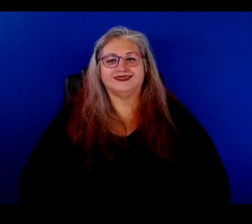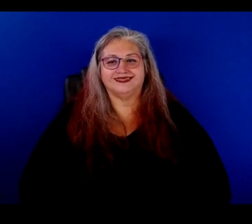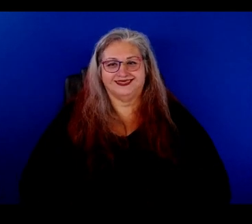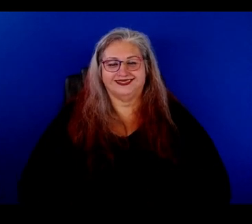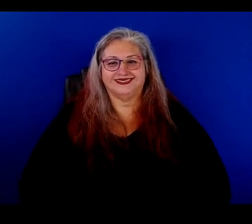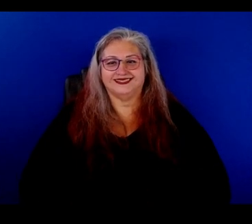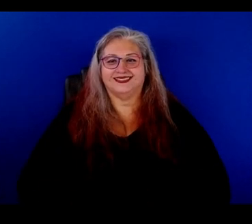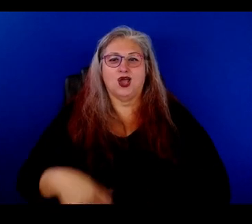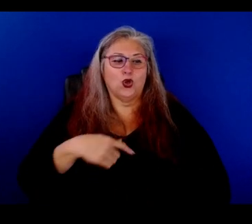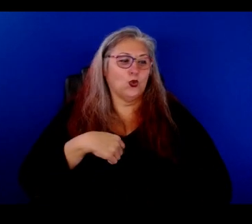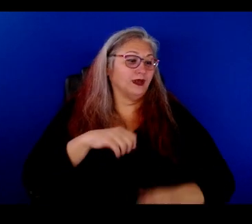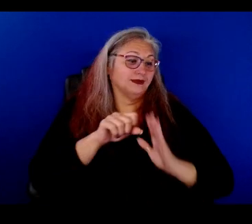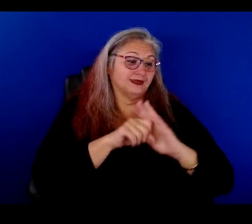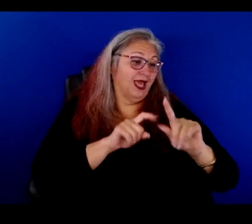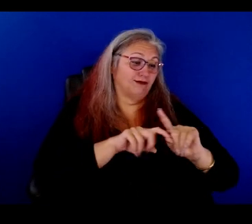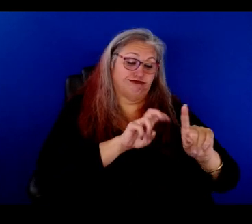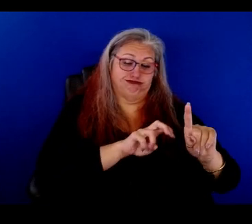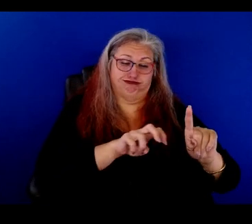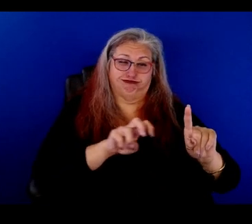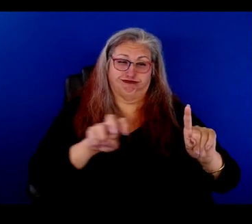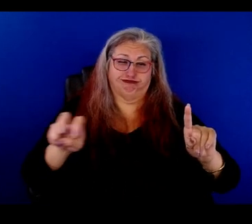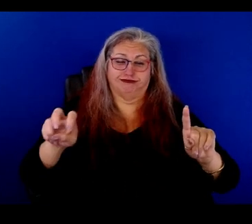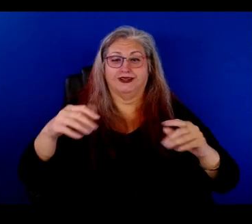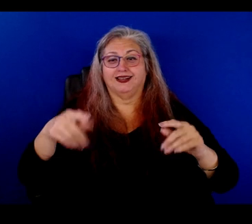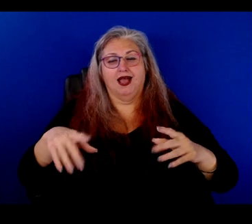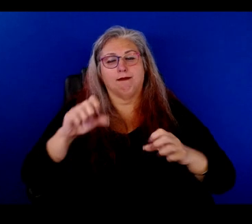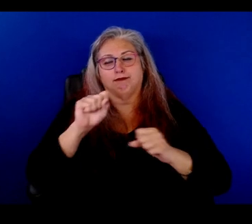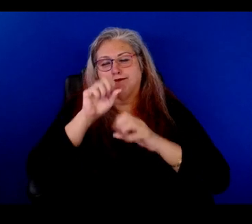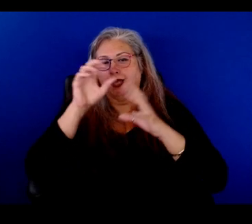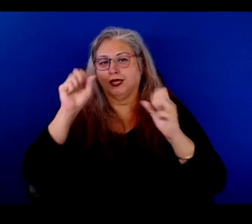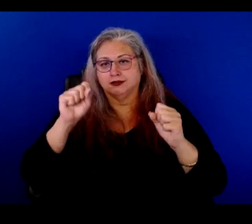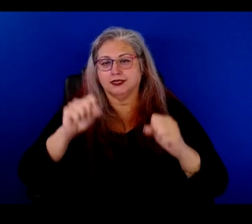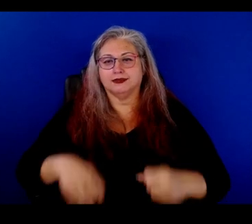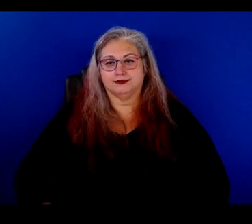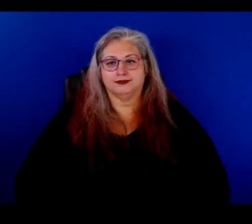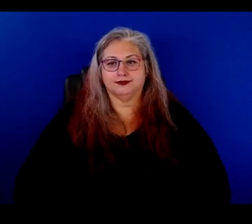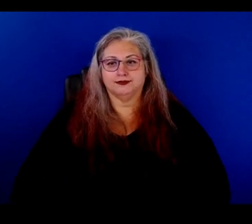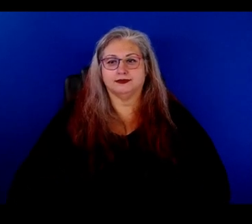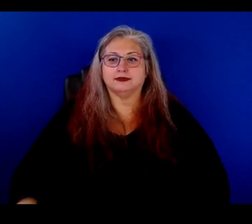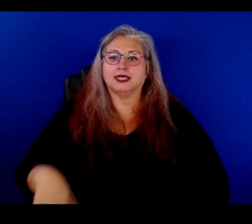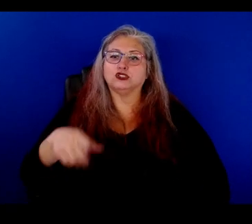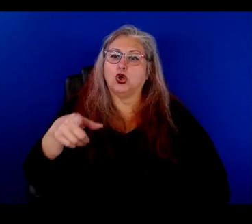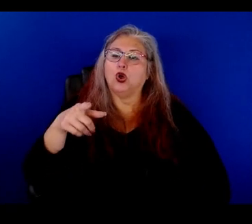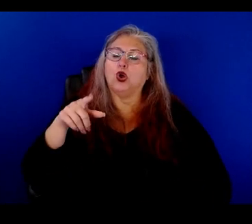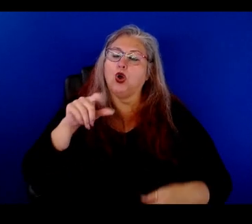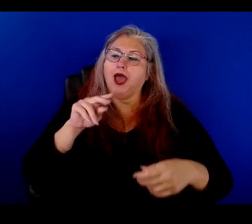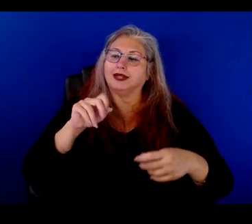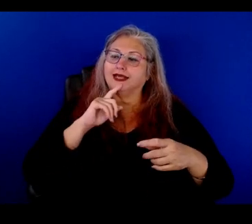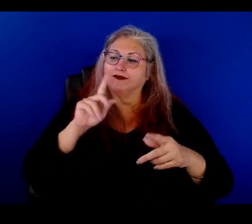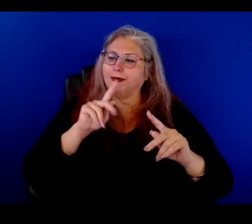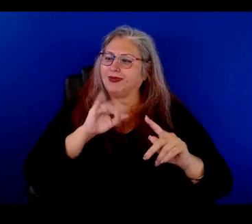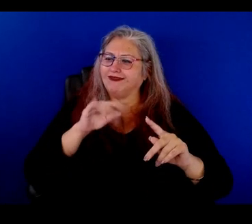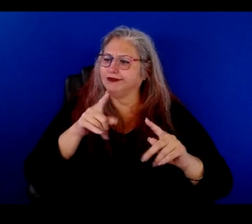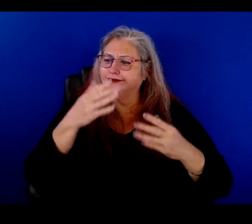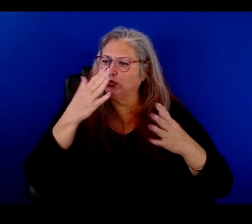We went from one part of the state to the other. That was, that was amazing. And, and for people who don't know, just